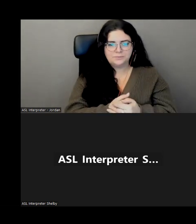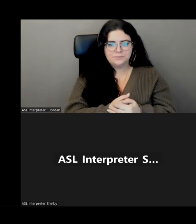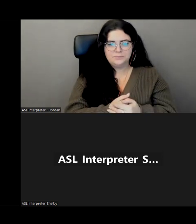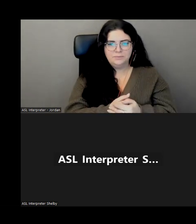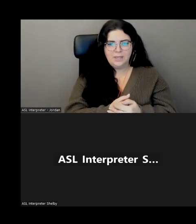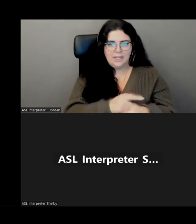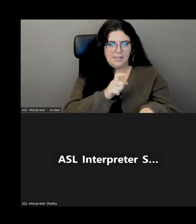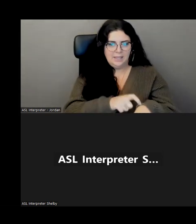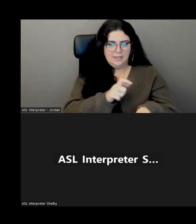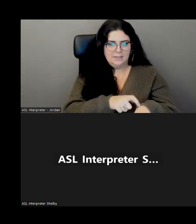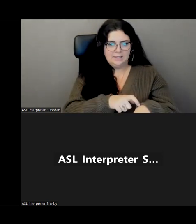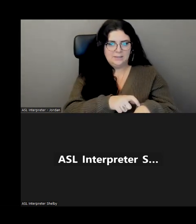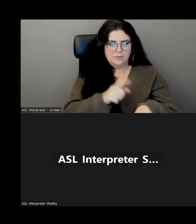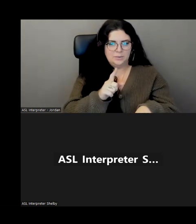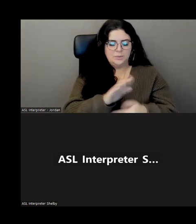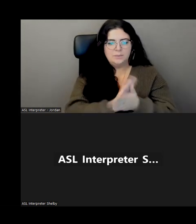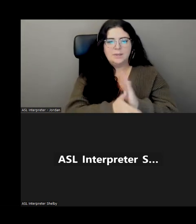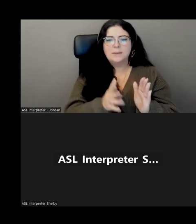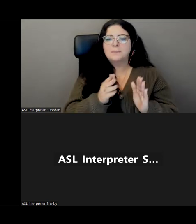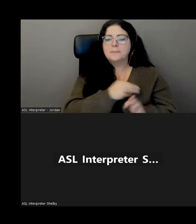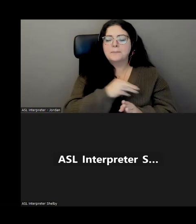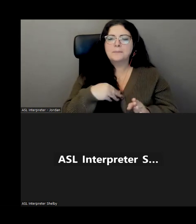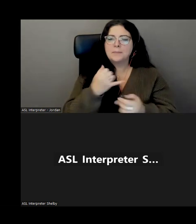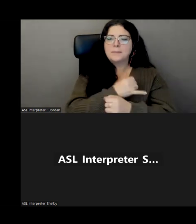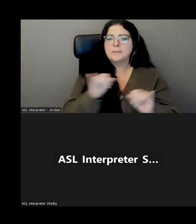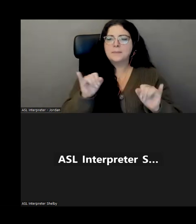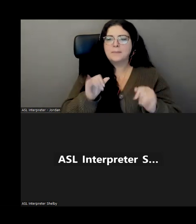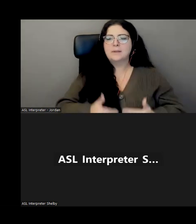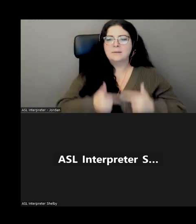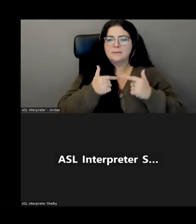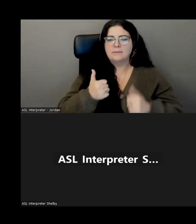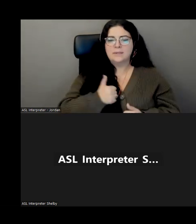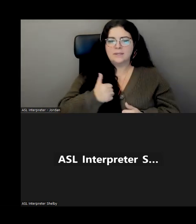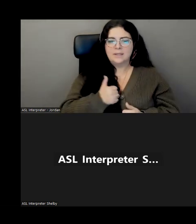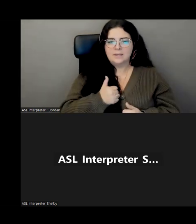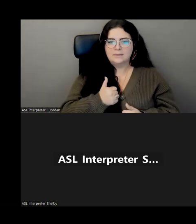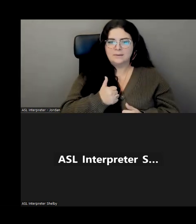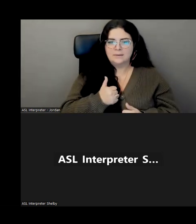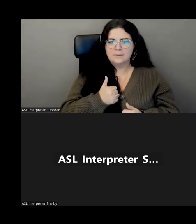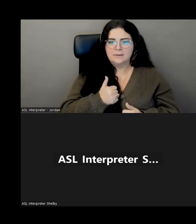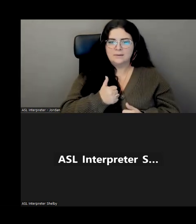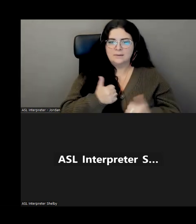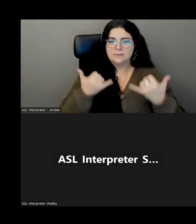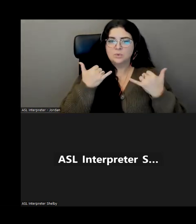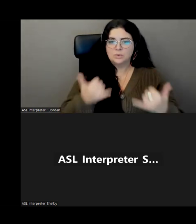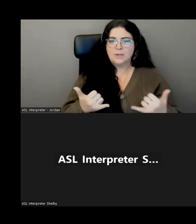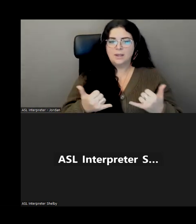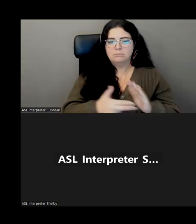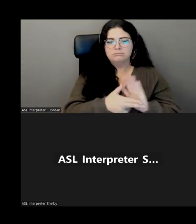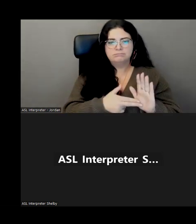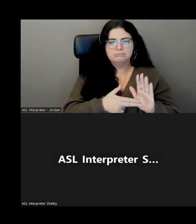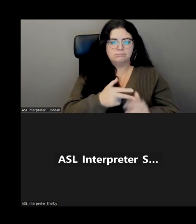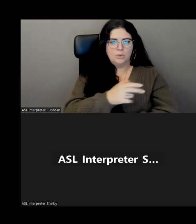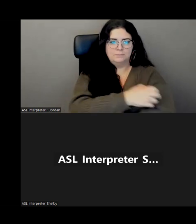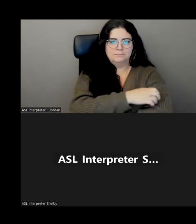became a member of Independent Living Canada. We actually, while we're now branded in power, we